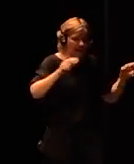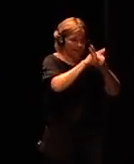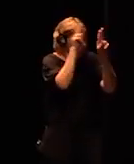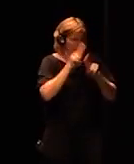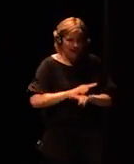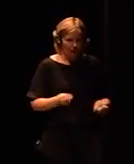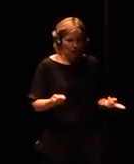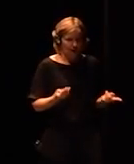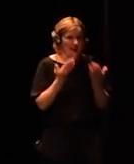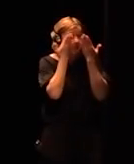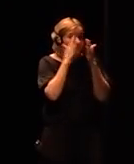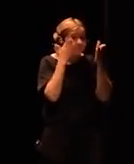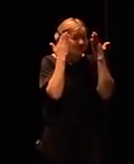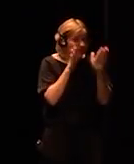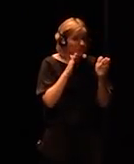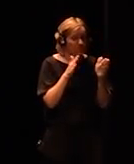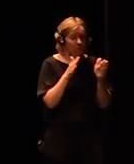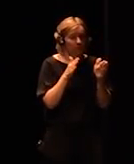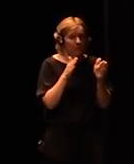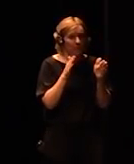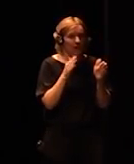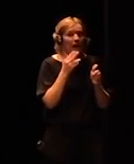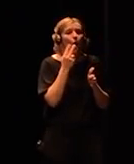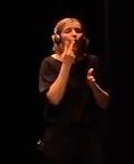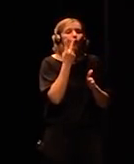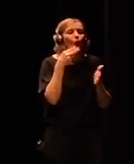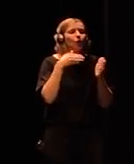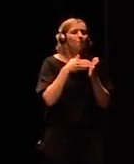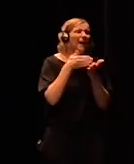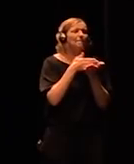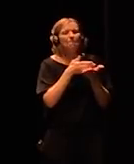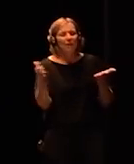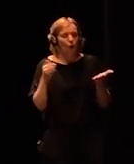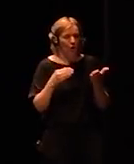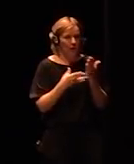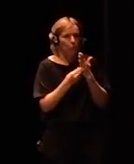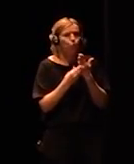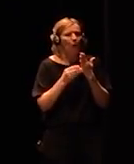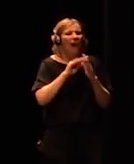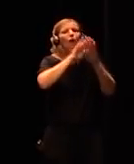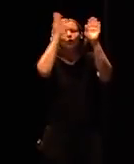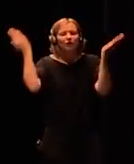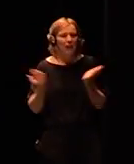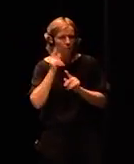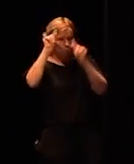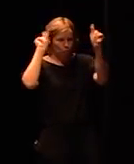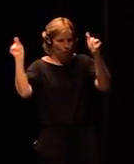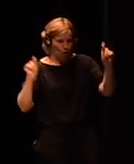Facebook has 2.4 billion users it's the largest country in the world and Zuckerberg has more power than any real president